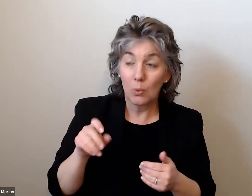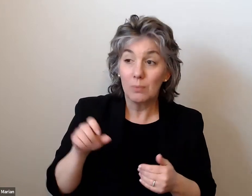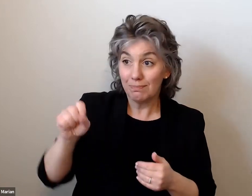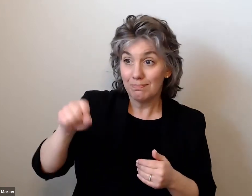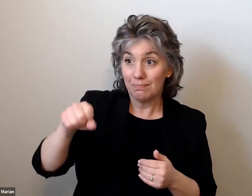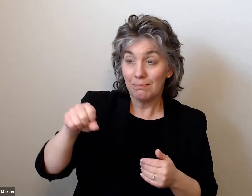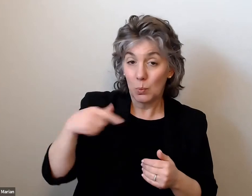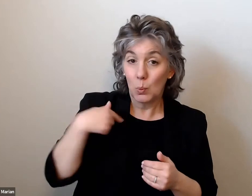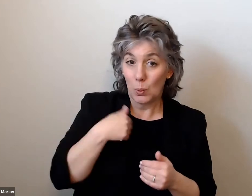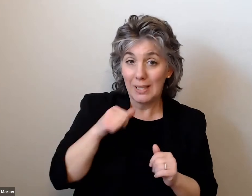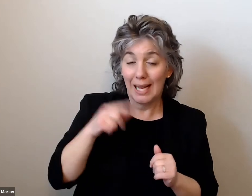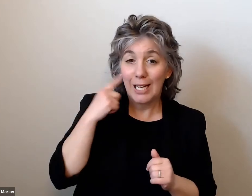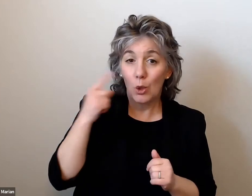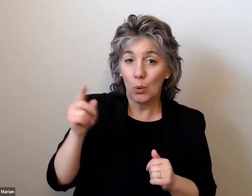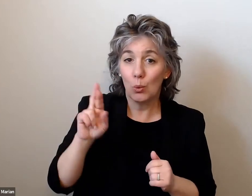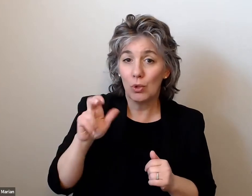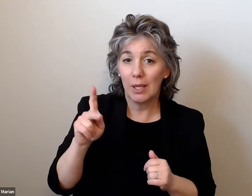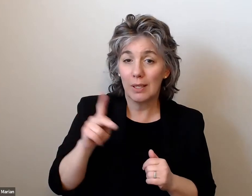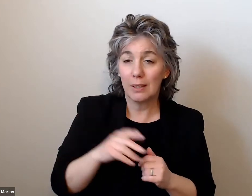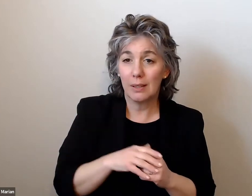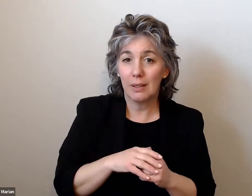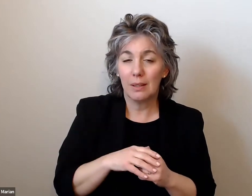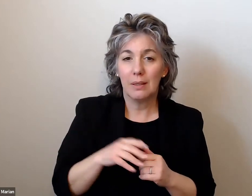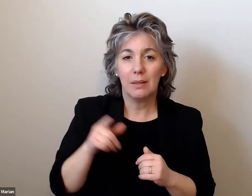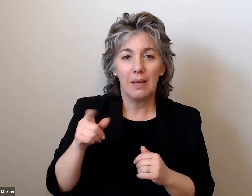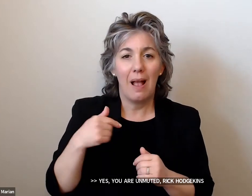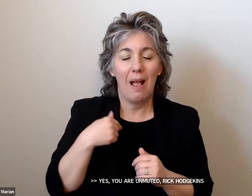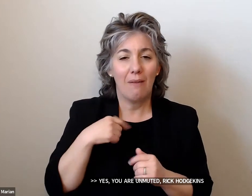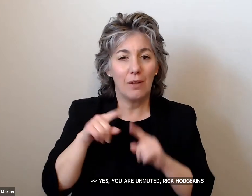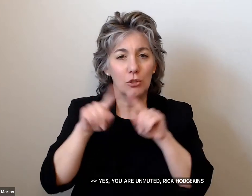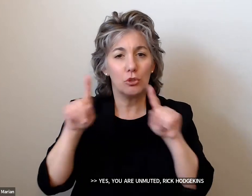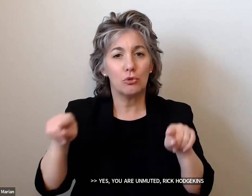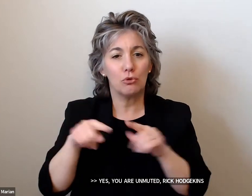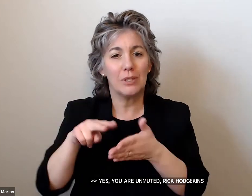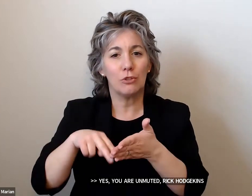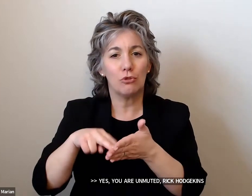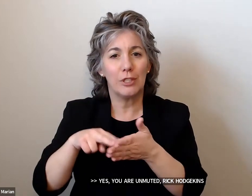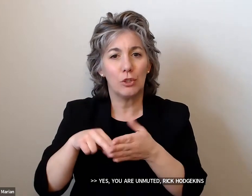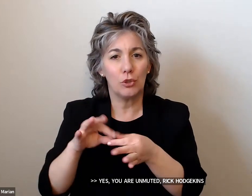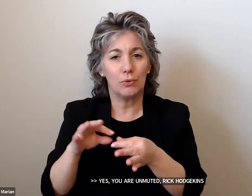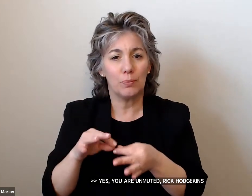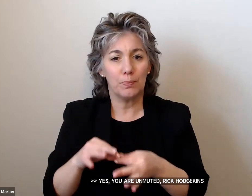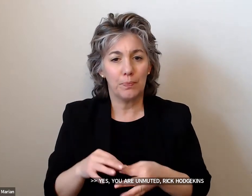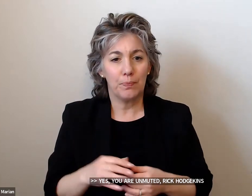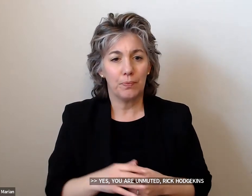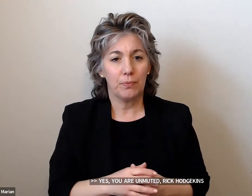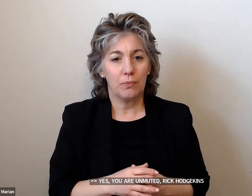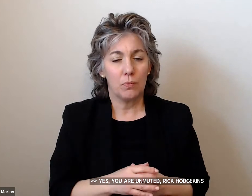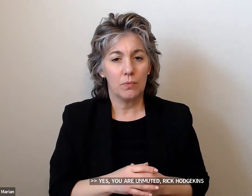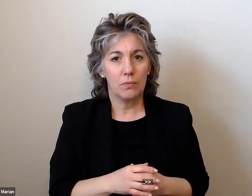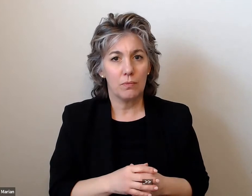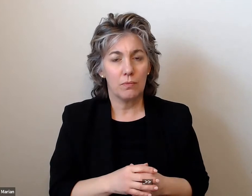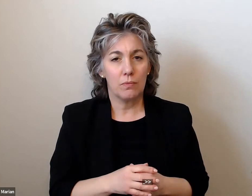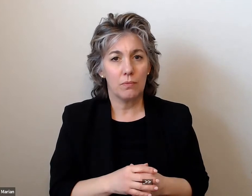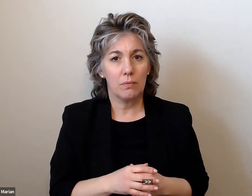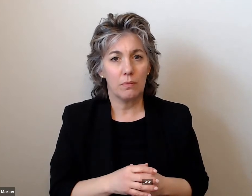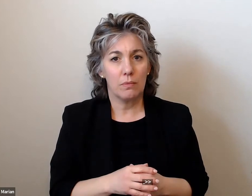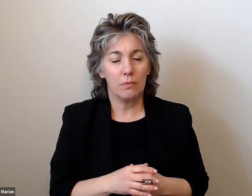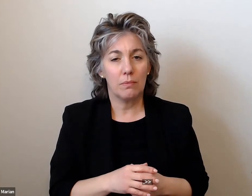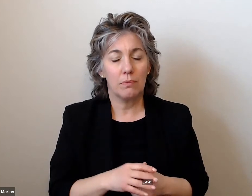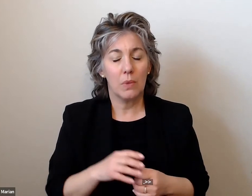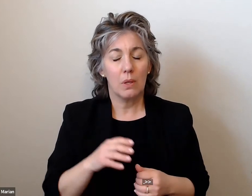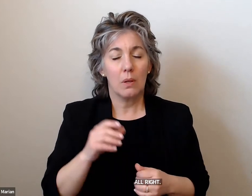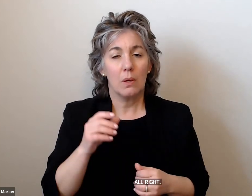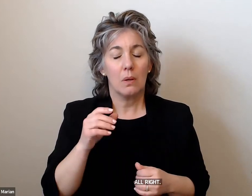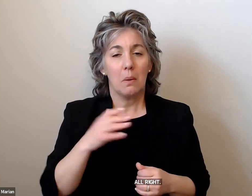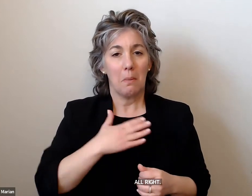unmuted, Rick Hodgkins. Receive the text answer, colon. Philip Branna answered at 1209. All right. I know my question